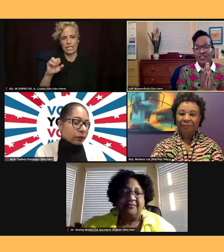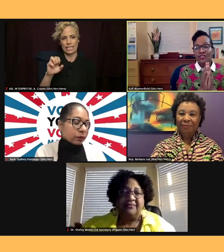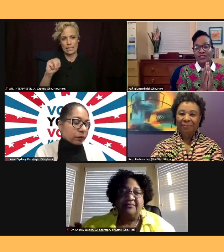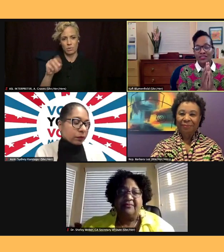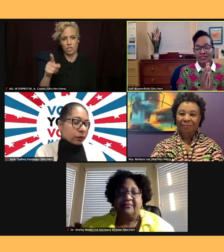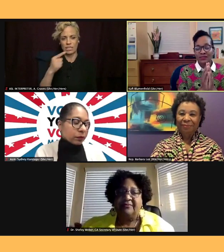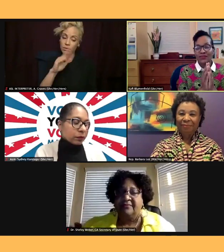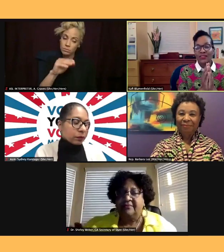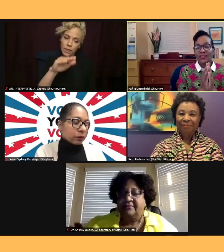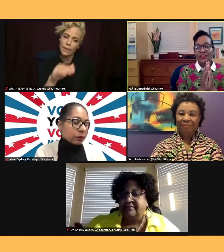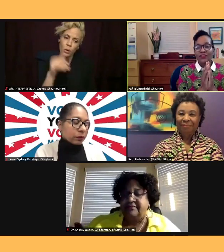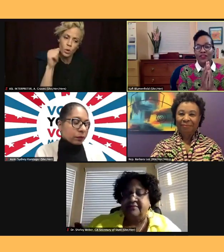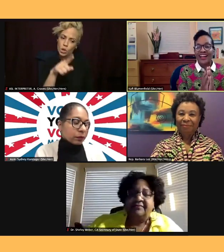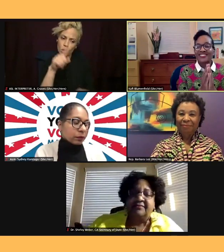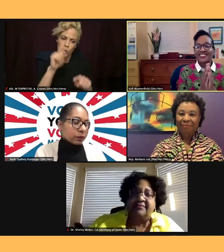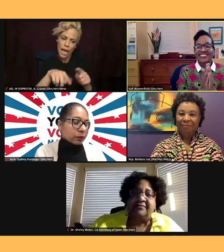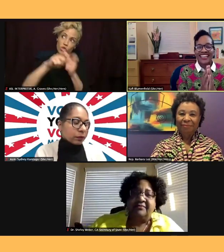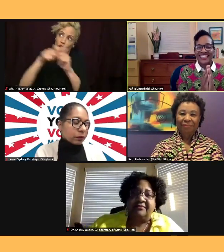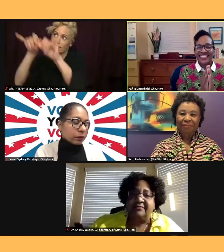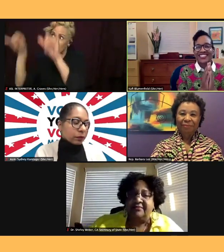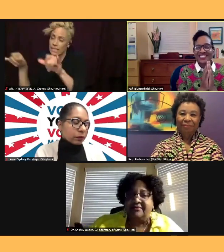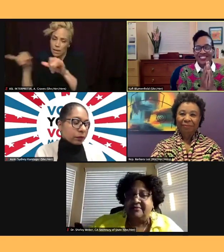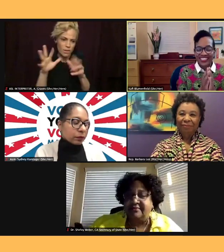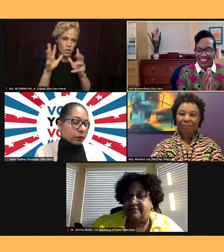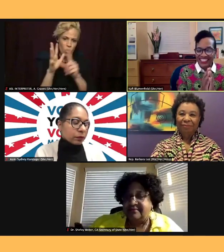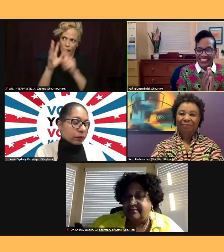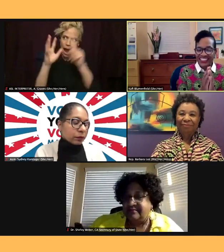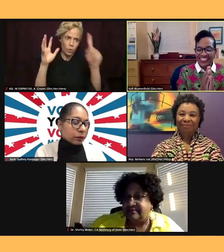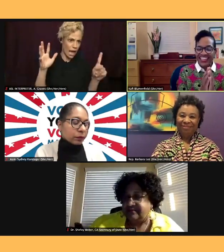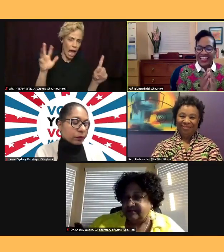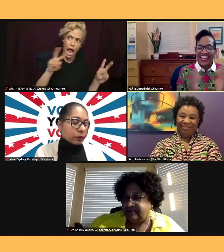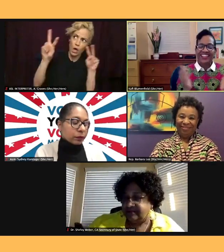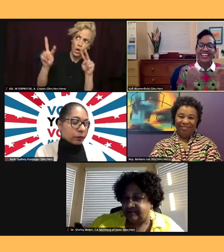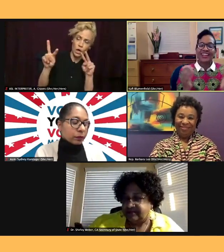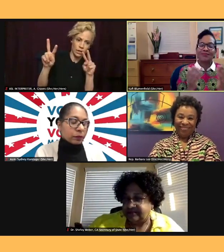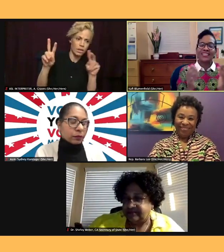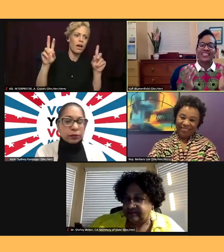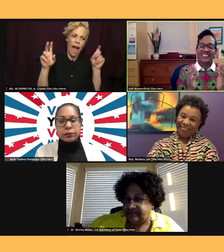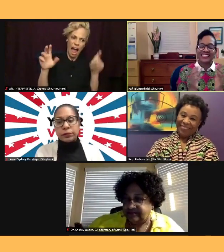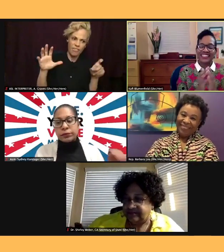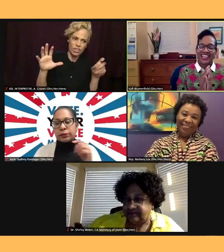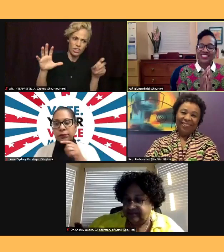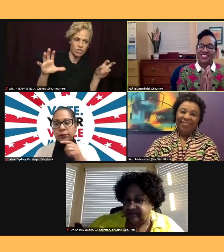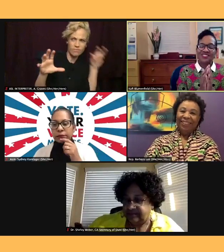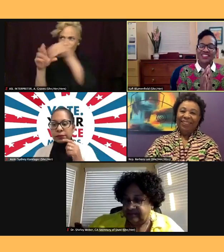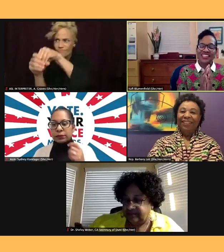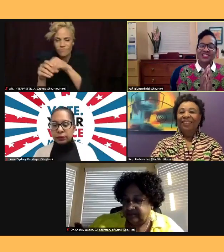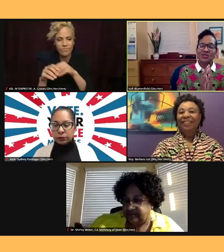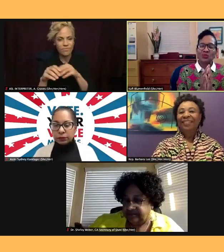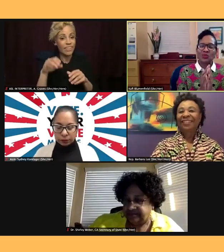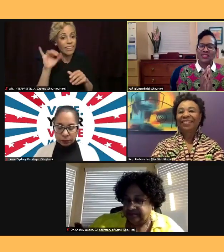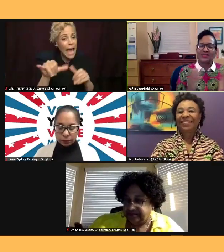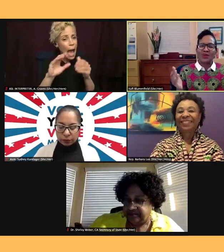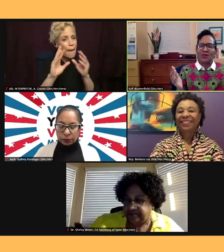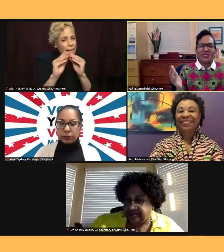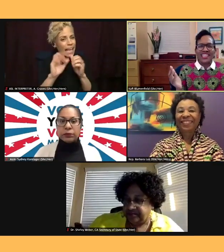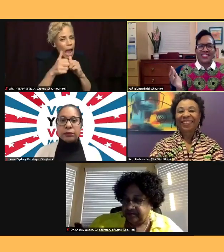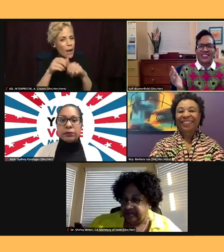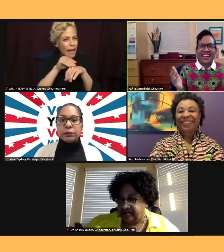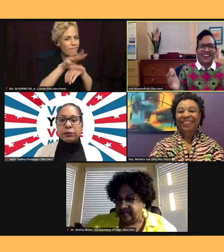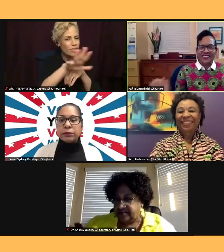if you're outside looking in. How did that meeting guide you in your work? What would you say to her now?